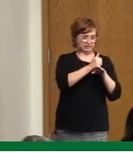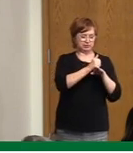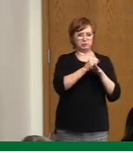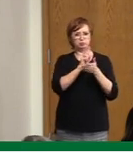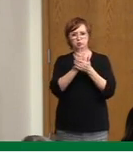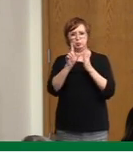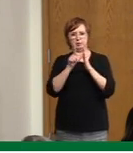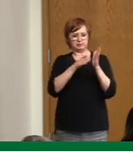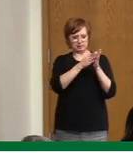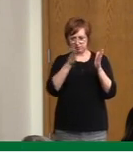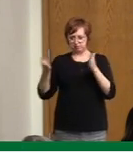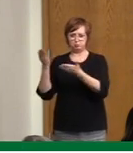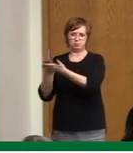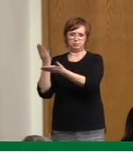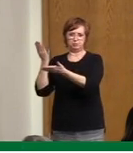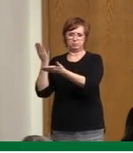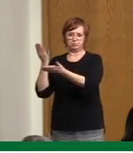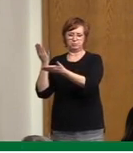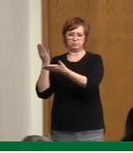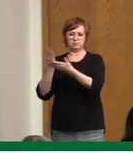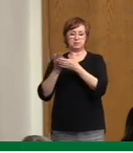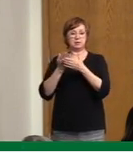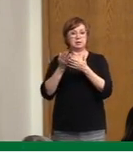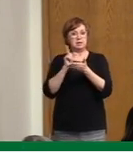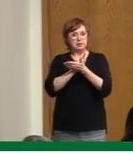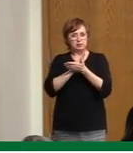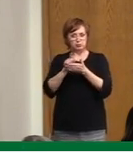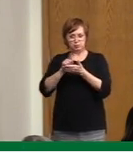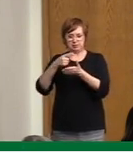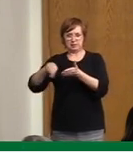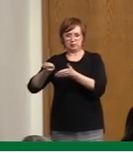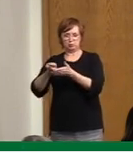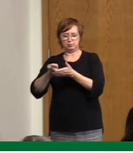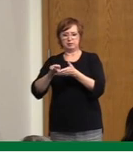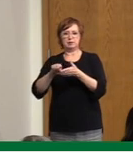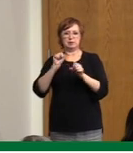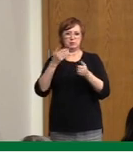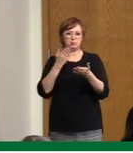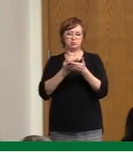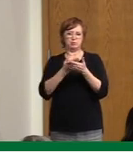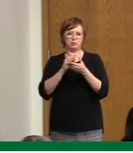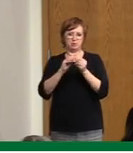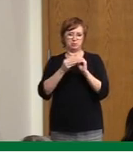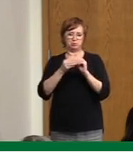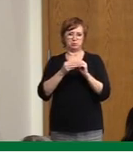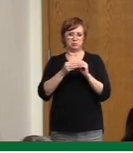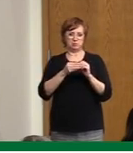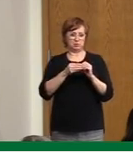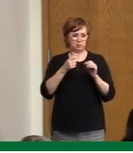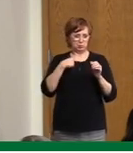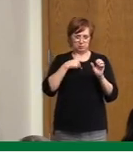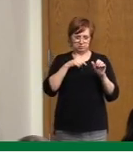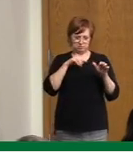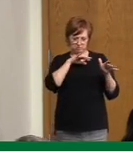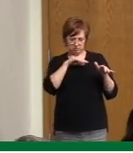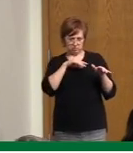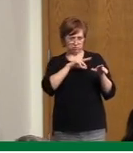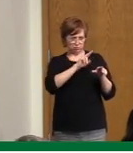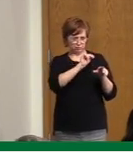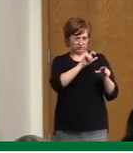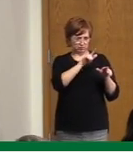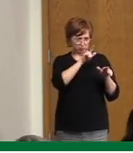and early next week is going to be critical because that will tell us are the measures on November 27th enough and what do they,